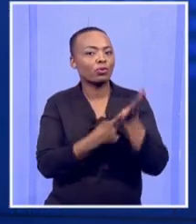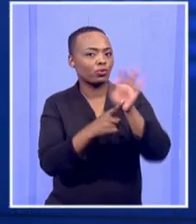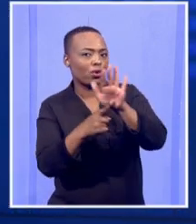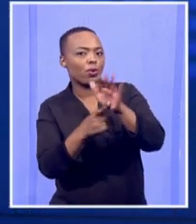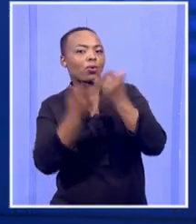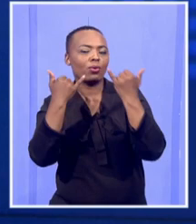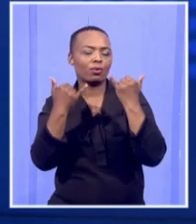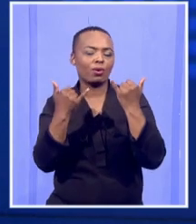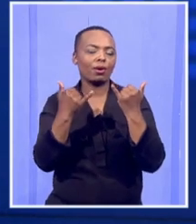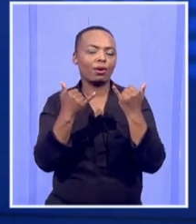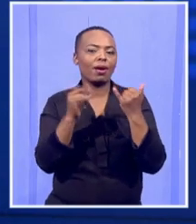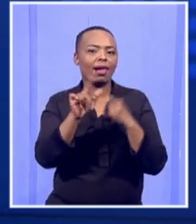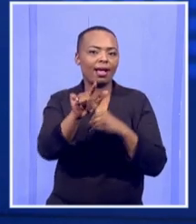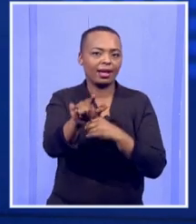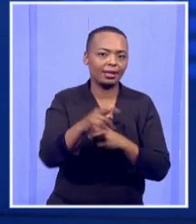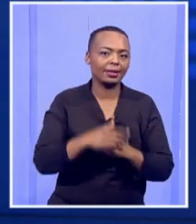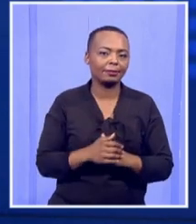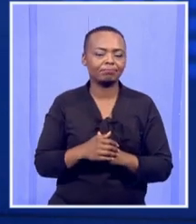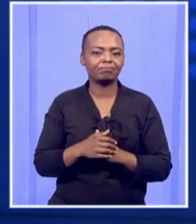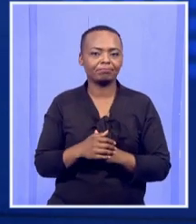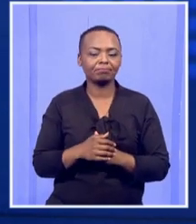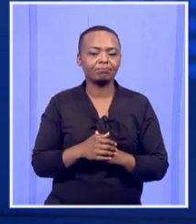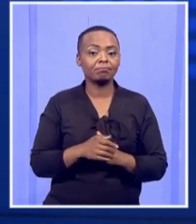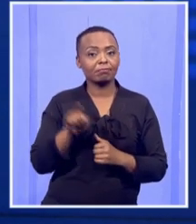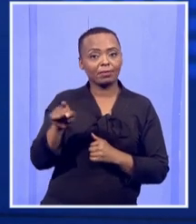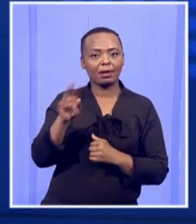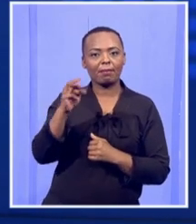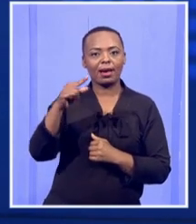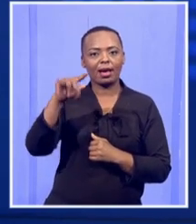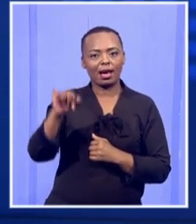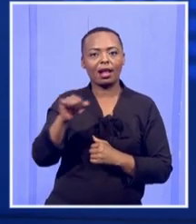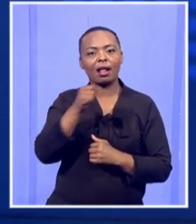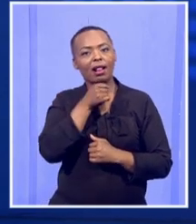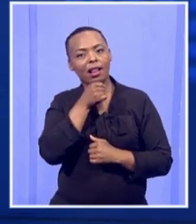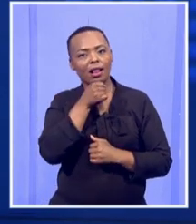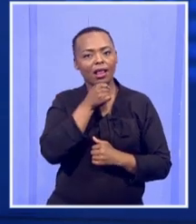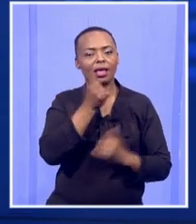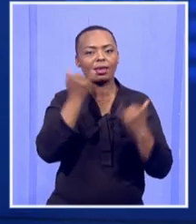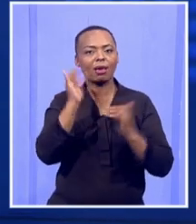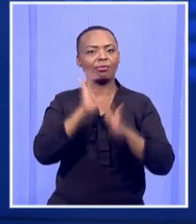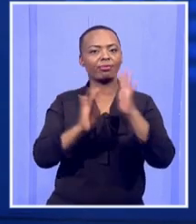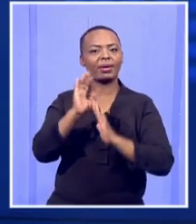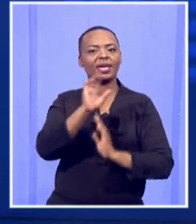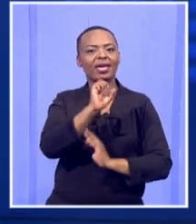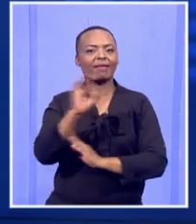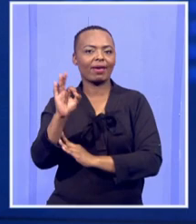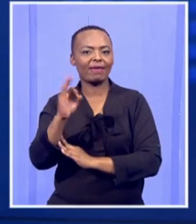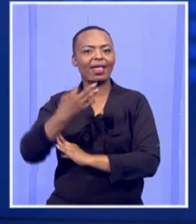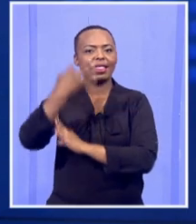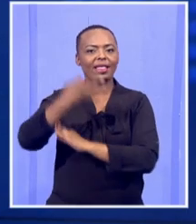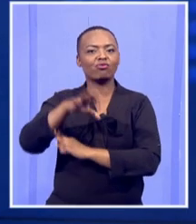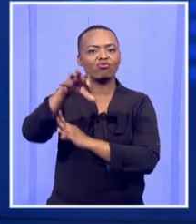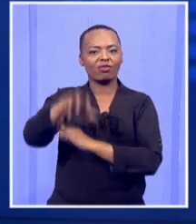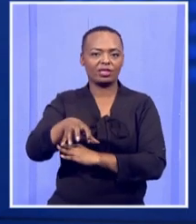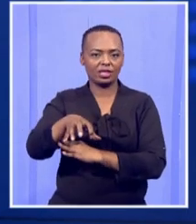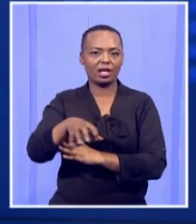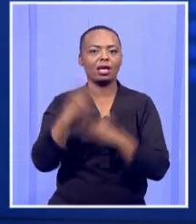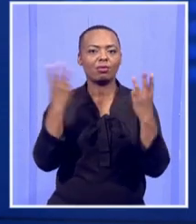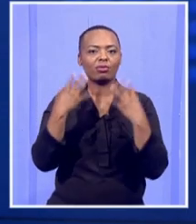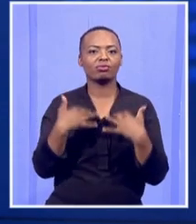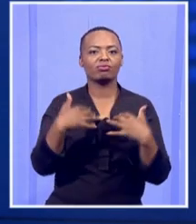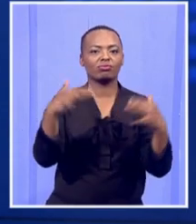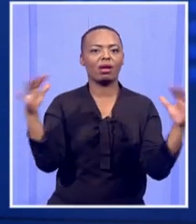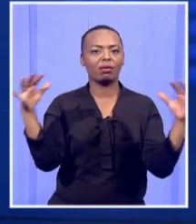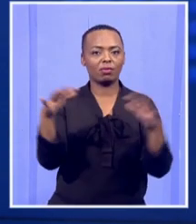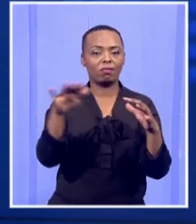with you later on in the program. That was Makala Masiteng just talking to us about the EFF's Third Provincial People's Assembly, which is